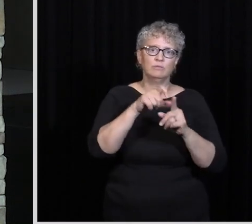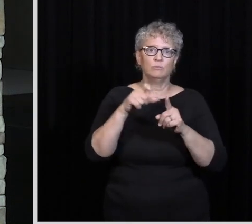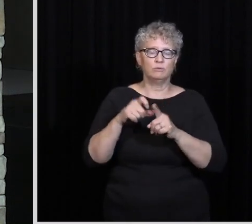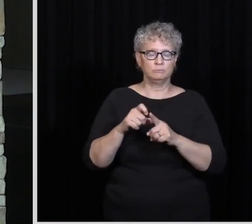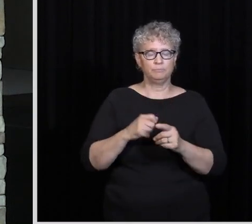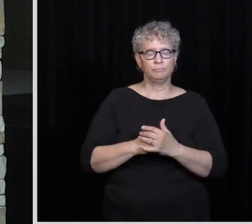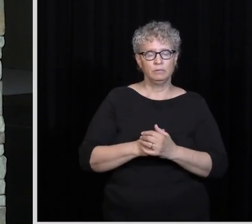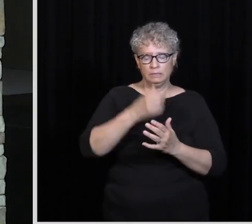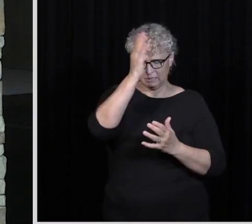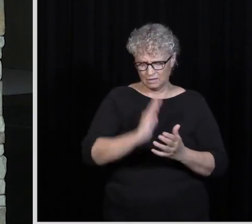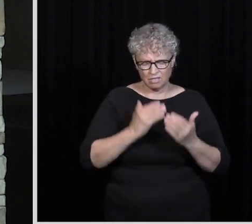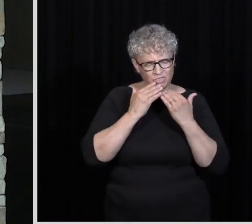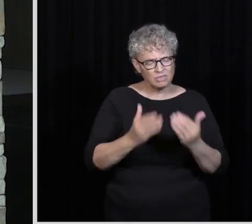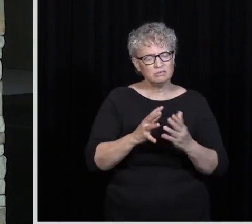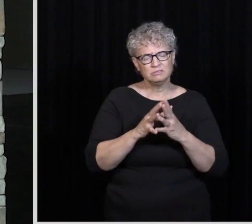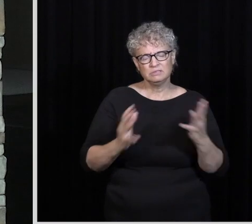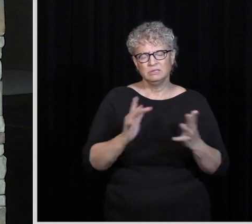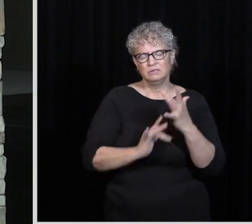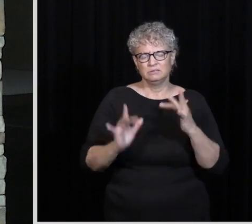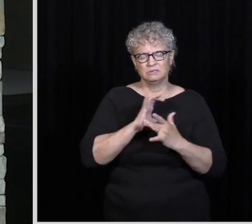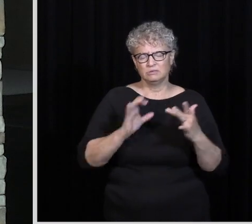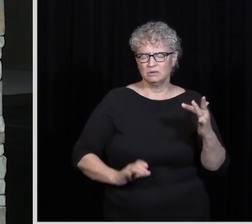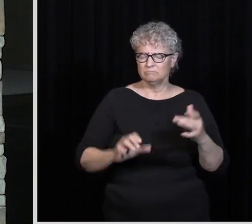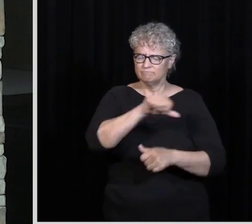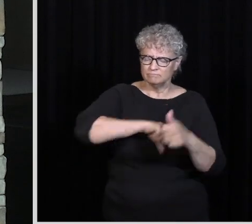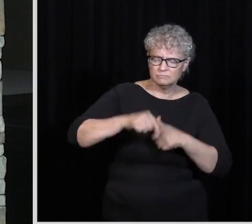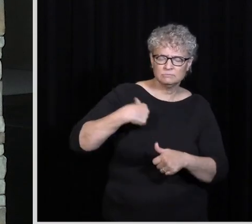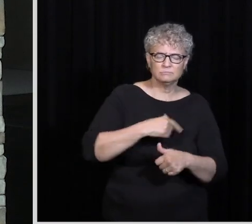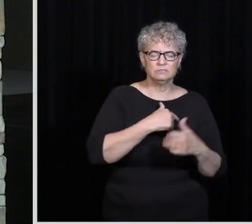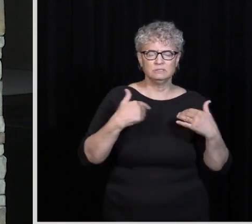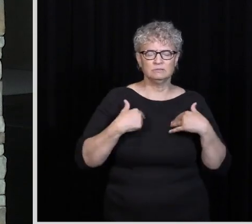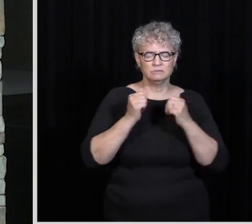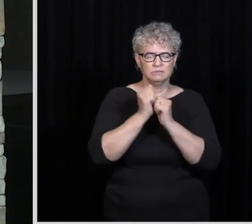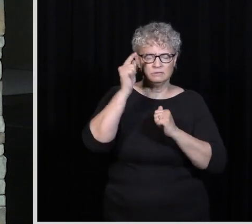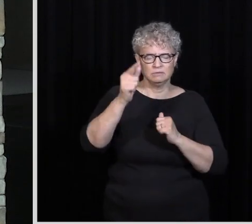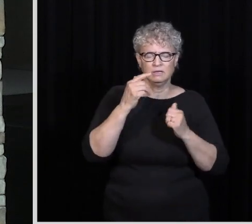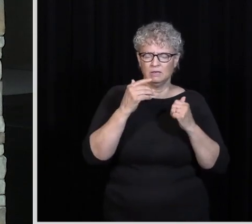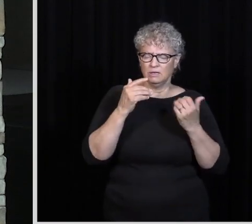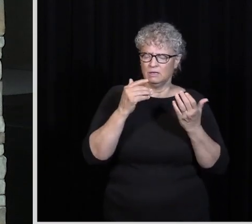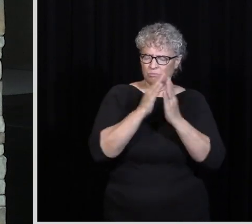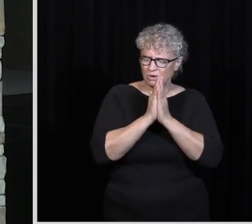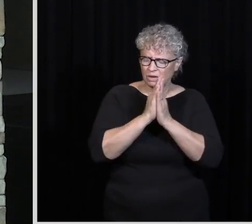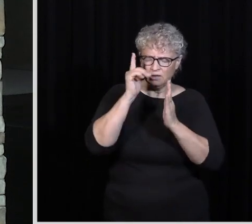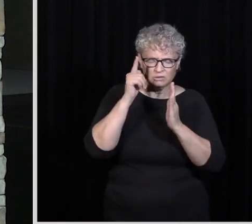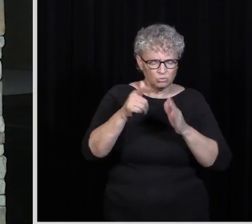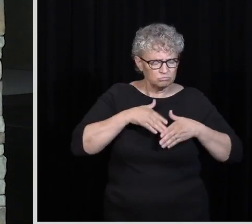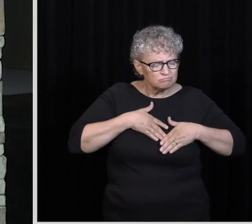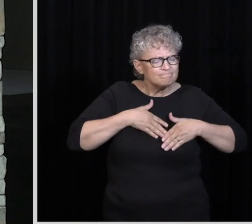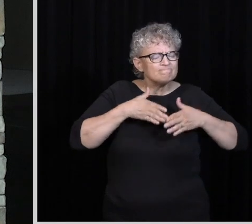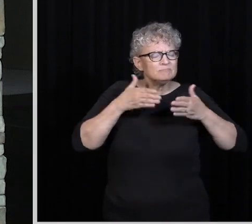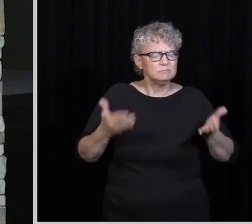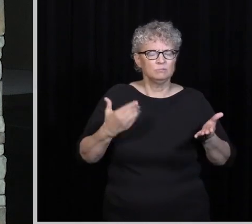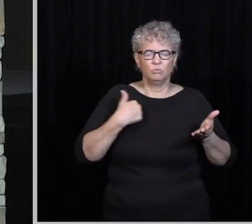you so much for Jesus Christ. Thank you for the fellowship we share in Him. God, I just pray that as we study, as we sing, you open our hearts to hear